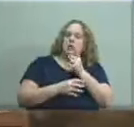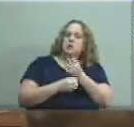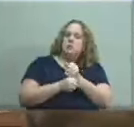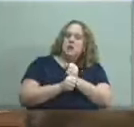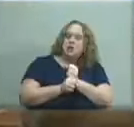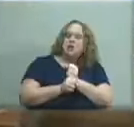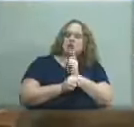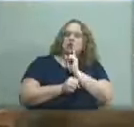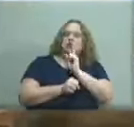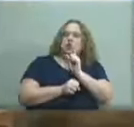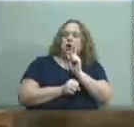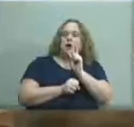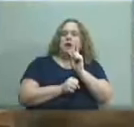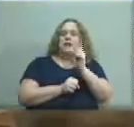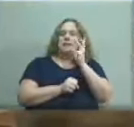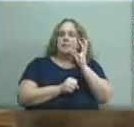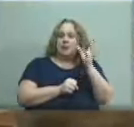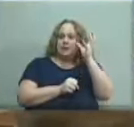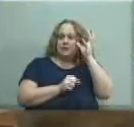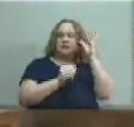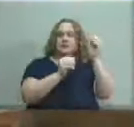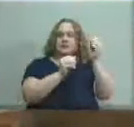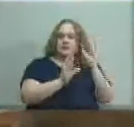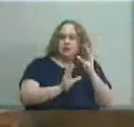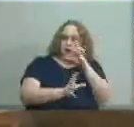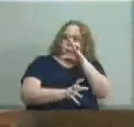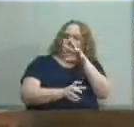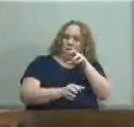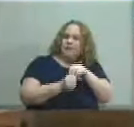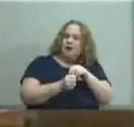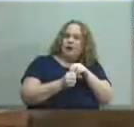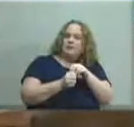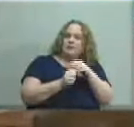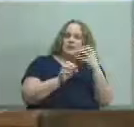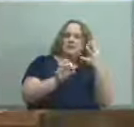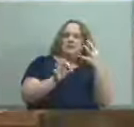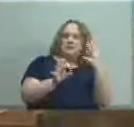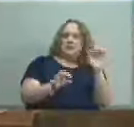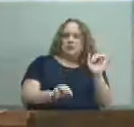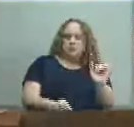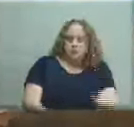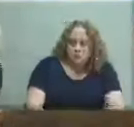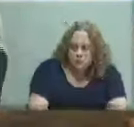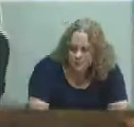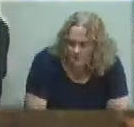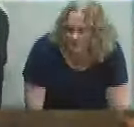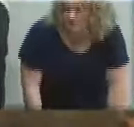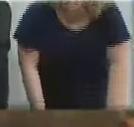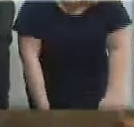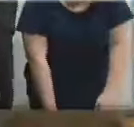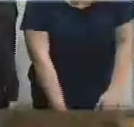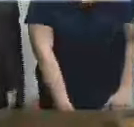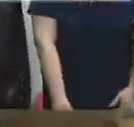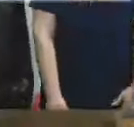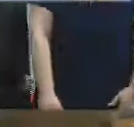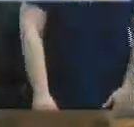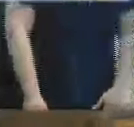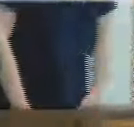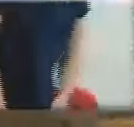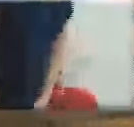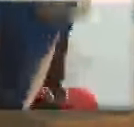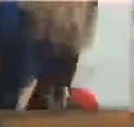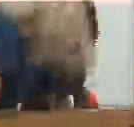and our teachers are actively engaged with some input thank you okay linda